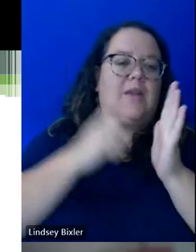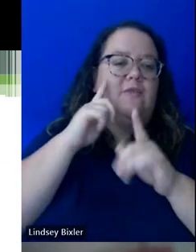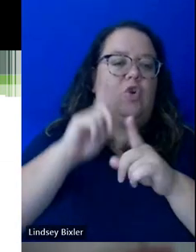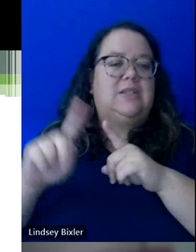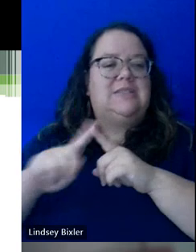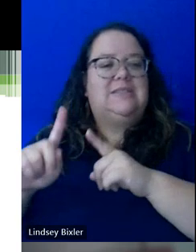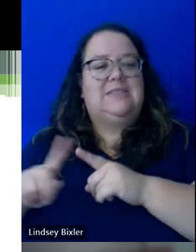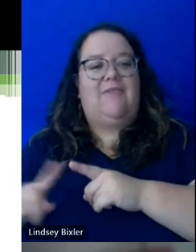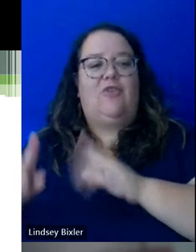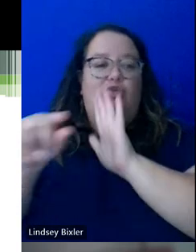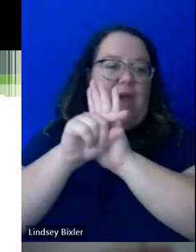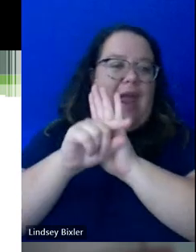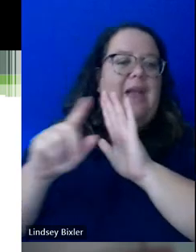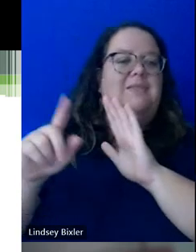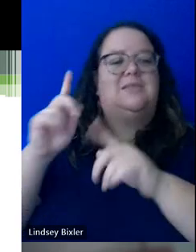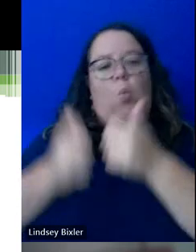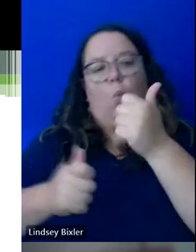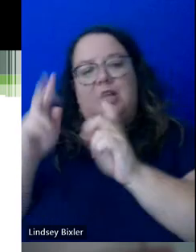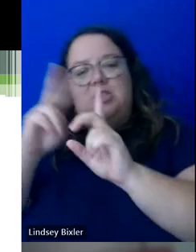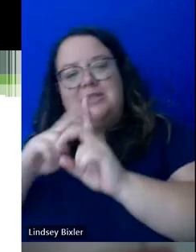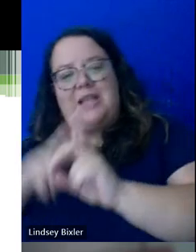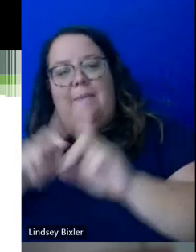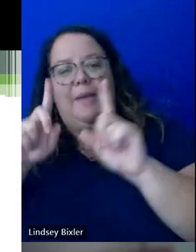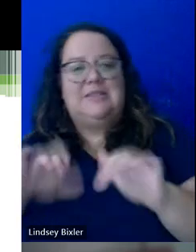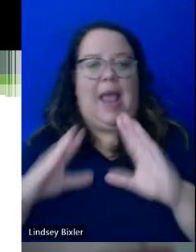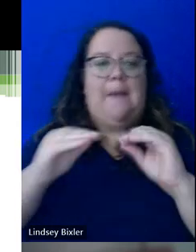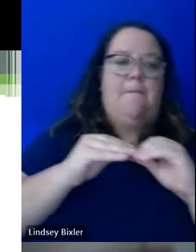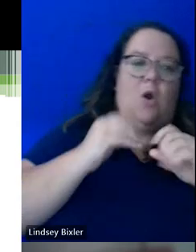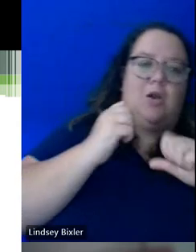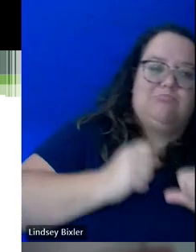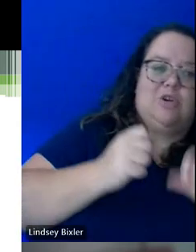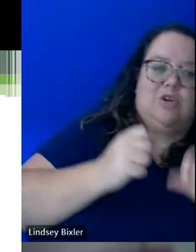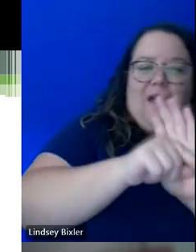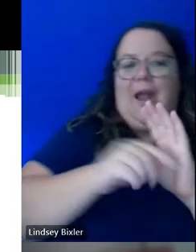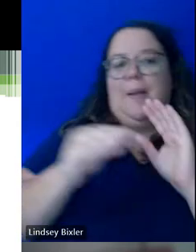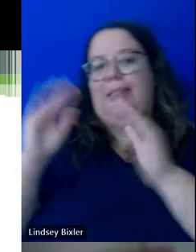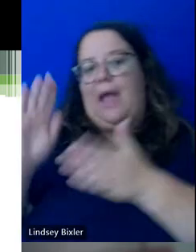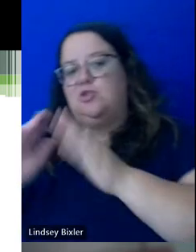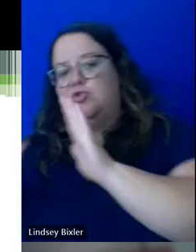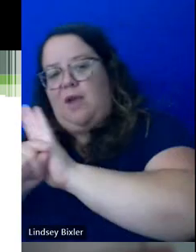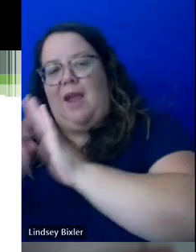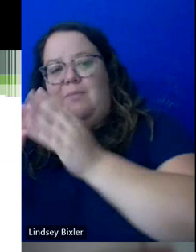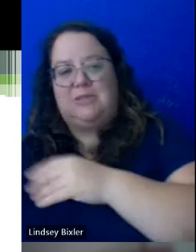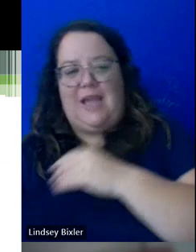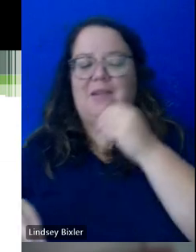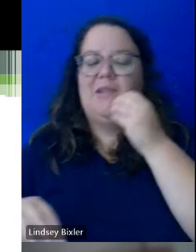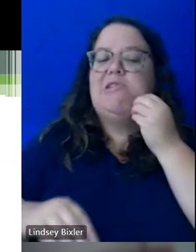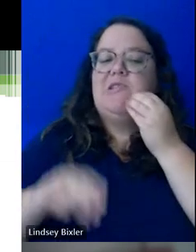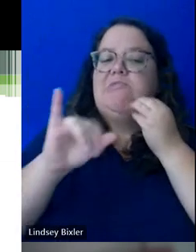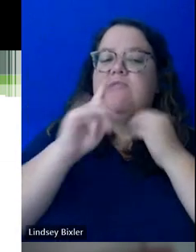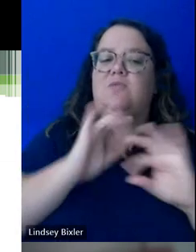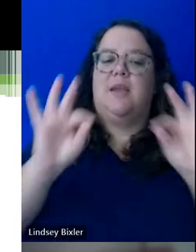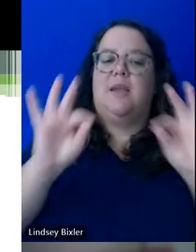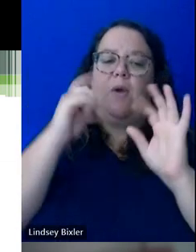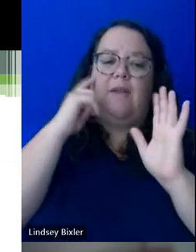are, you know, which assignments or exams are weighted one way or the other. And that's really important for a student to recognize